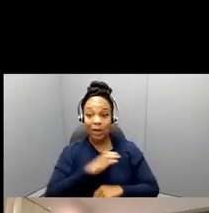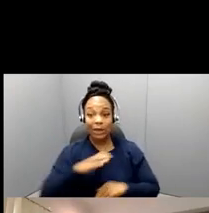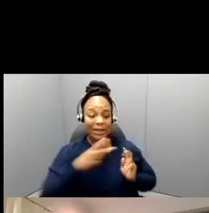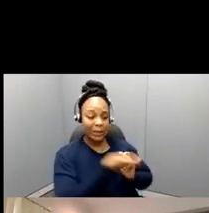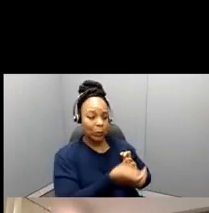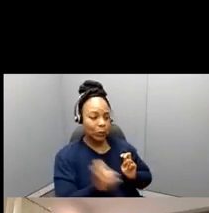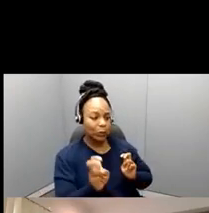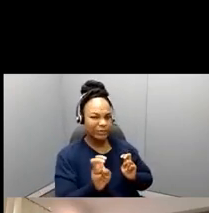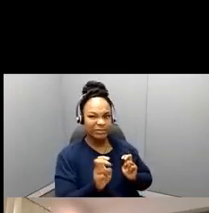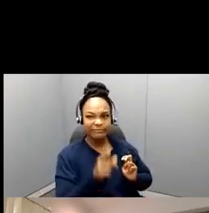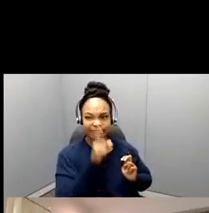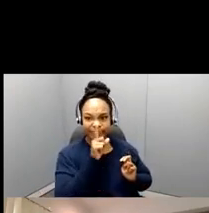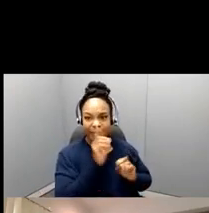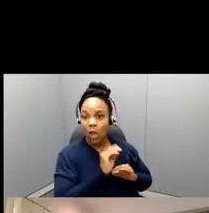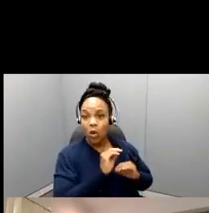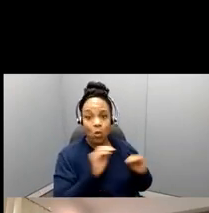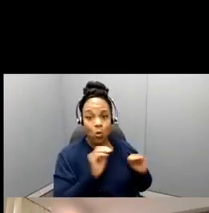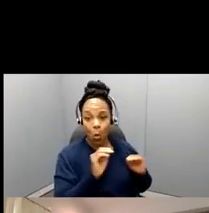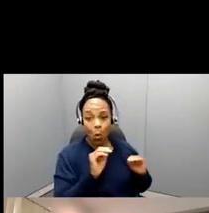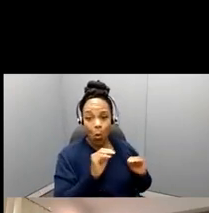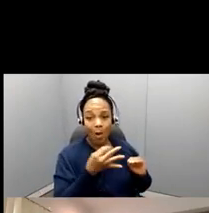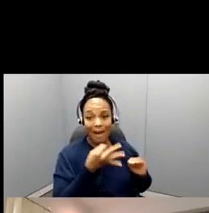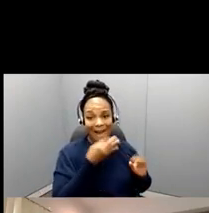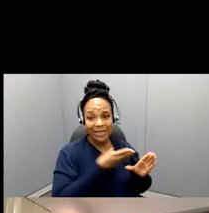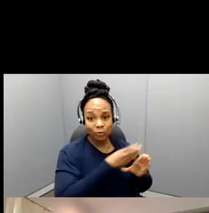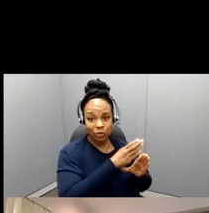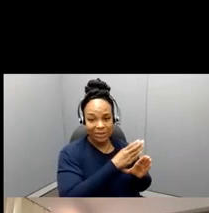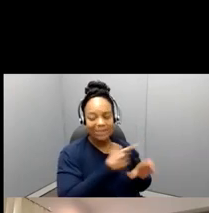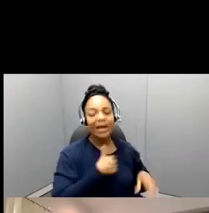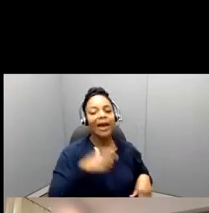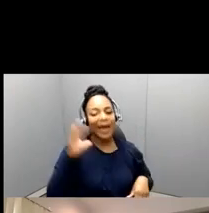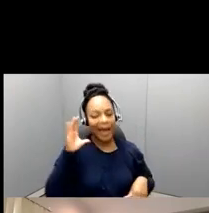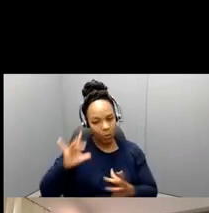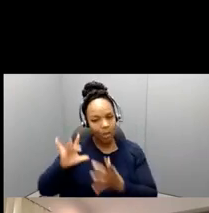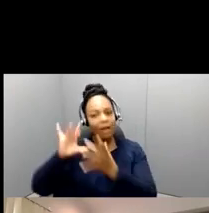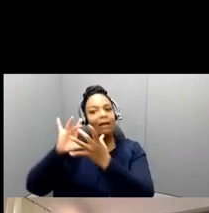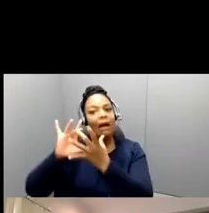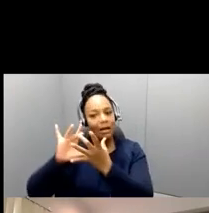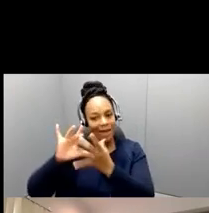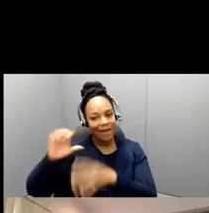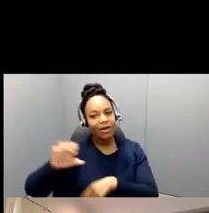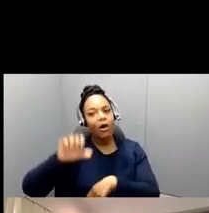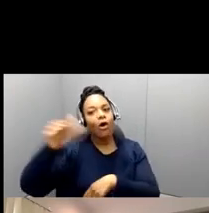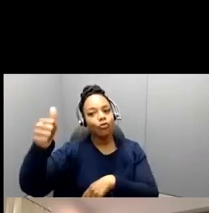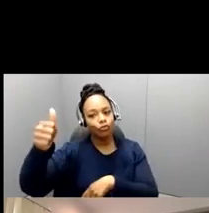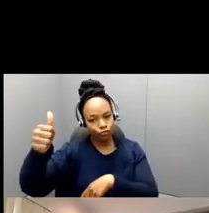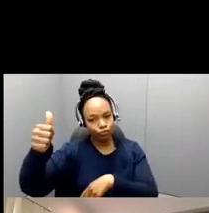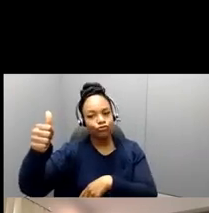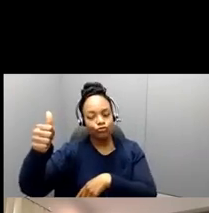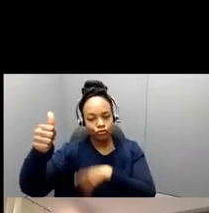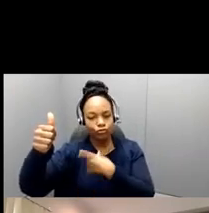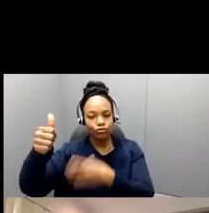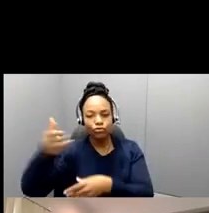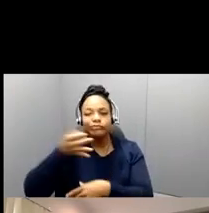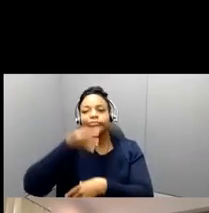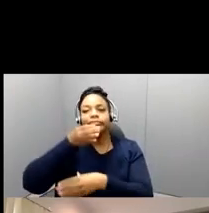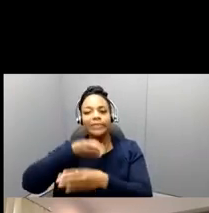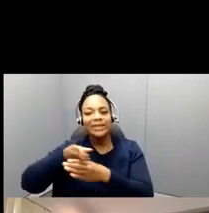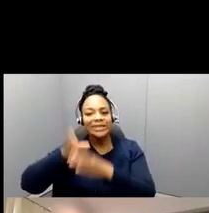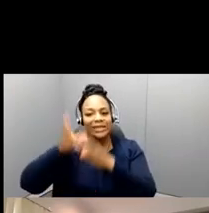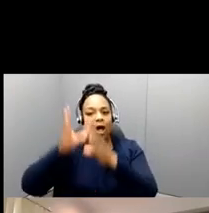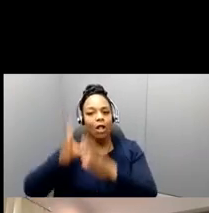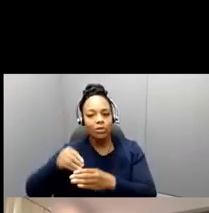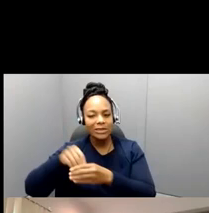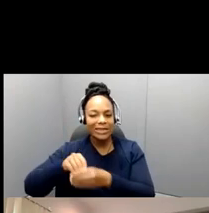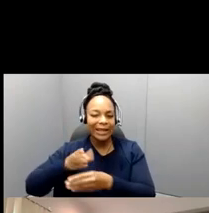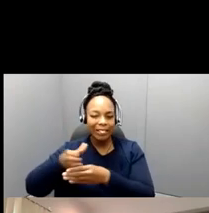I will, I may have to reach out to others, to others, to other senior scholars in the field, to review your, to review that proposal as